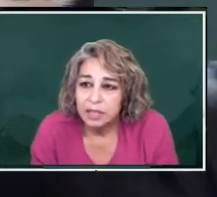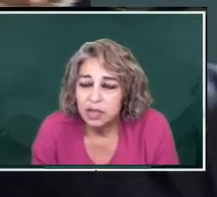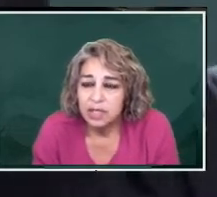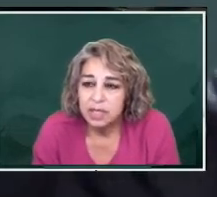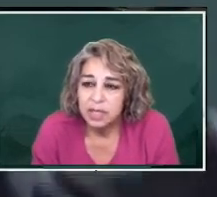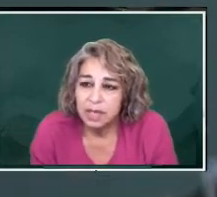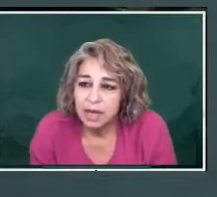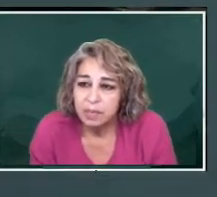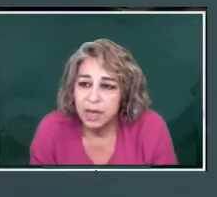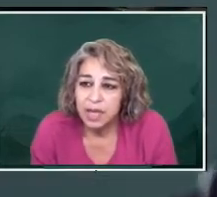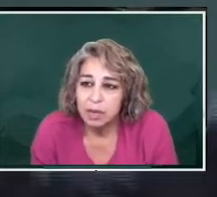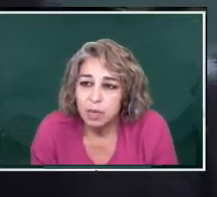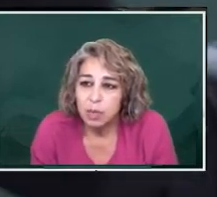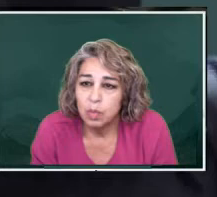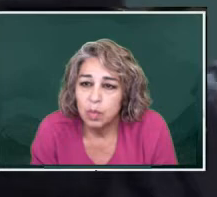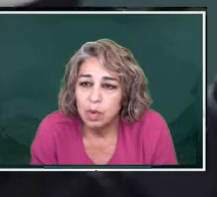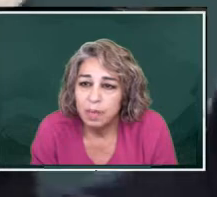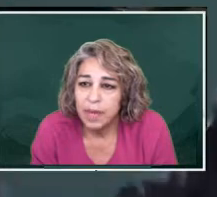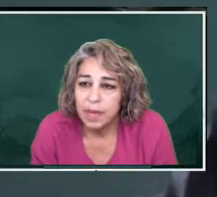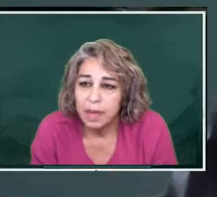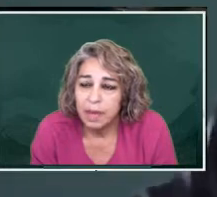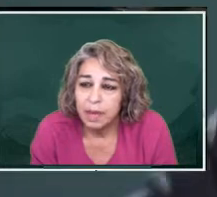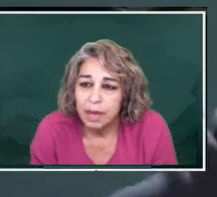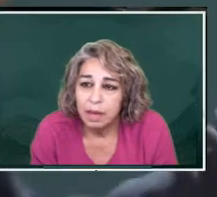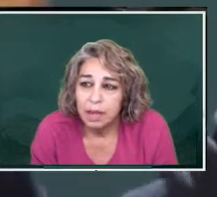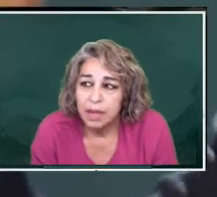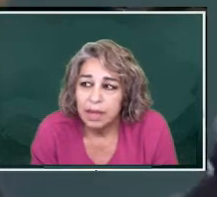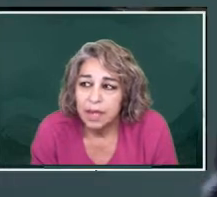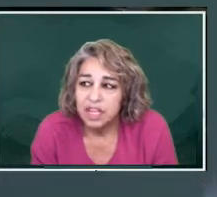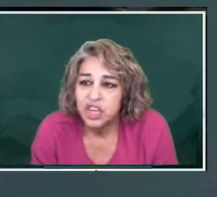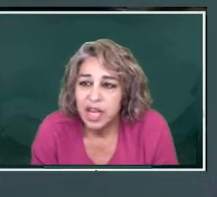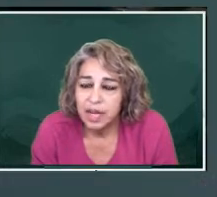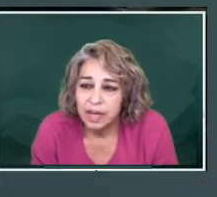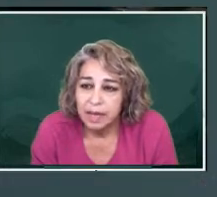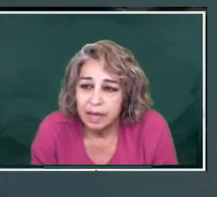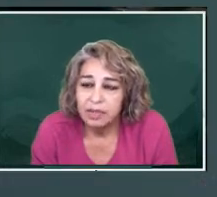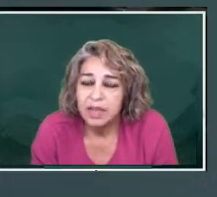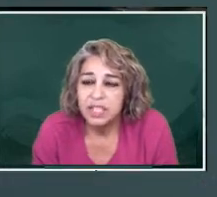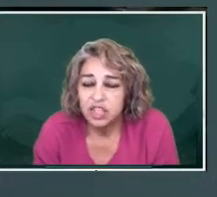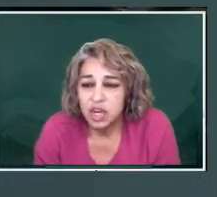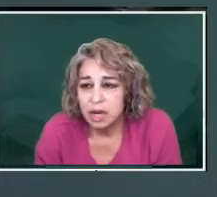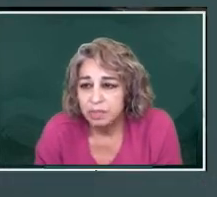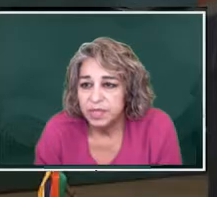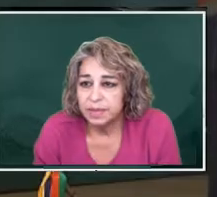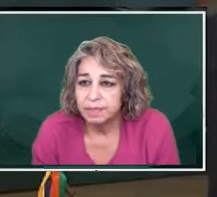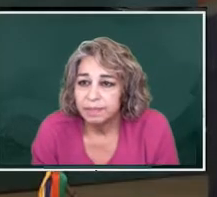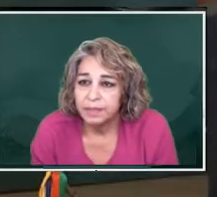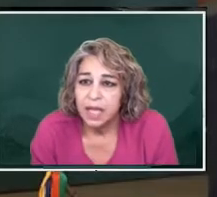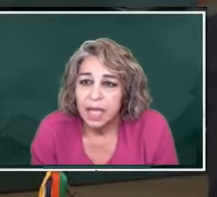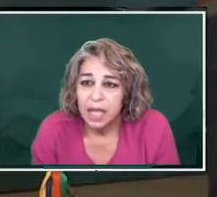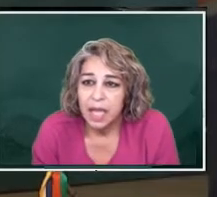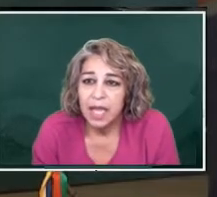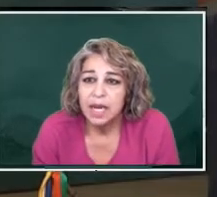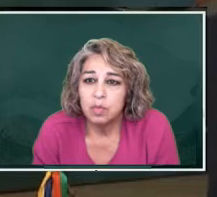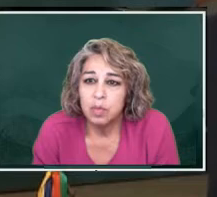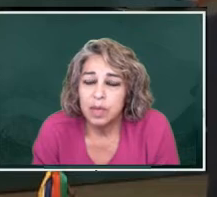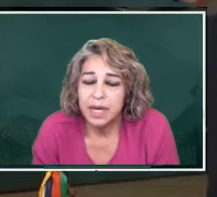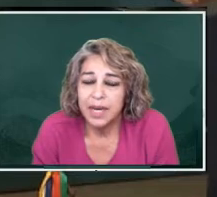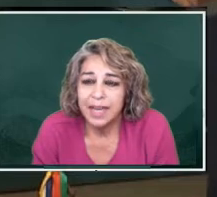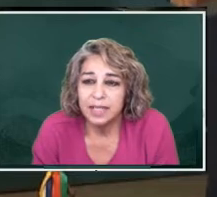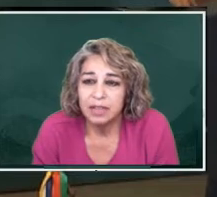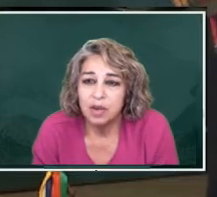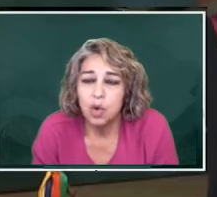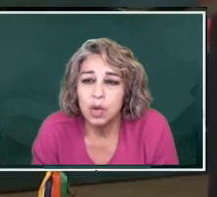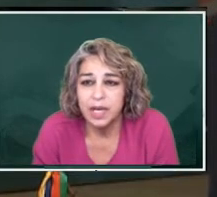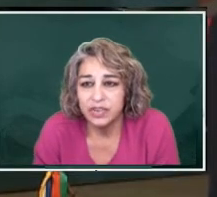So this company will be, uh, initiating its jobs and it will